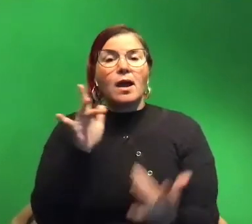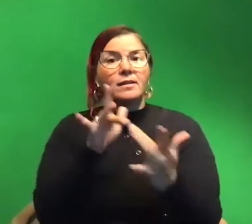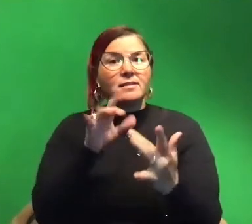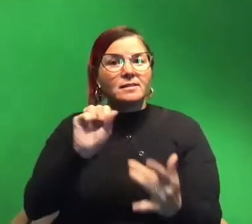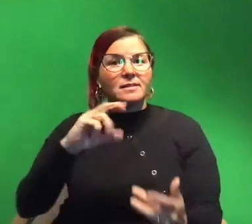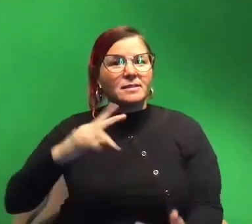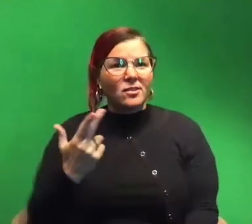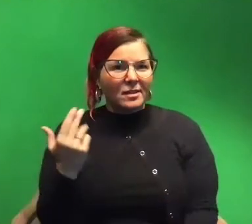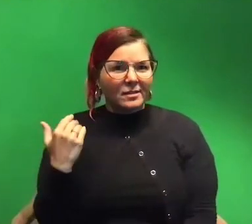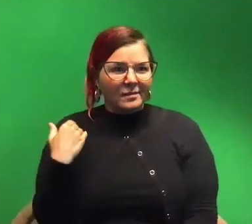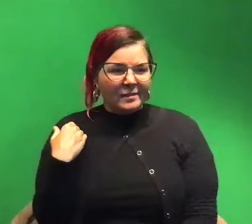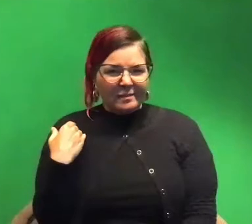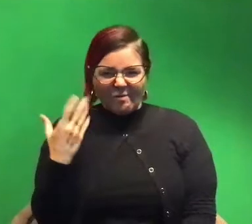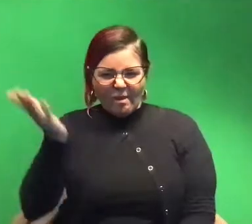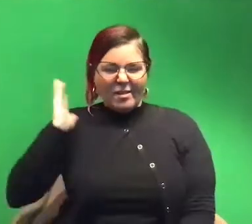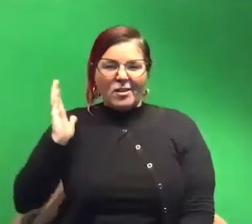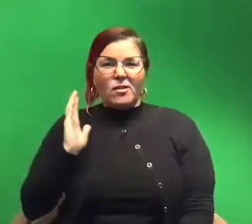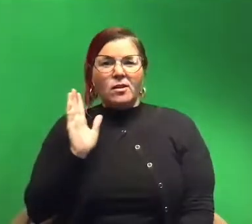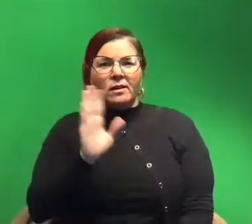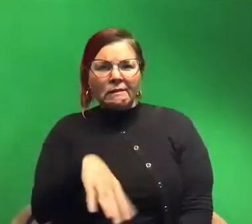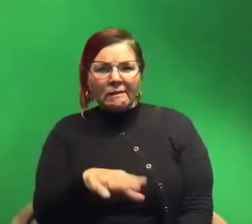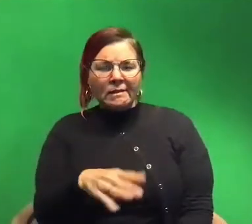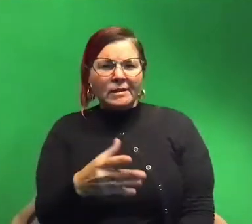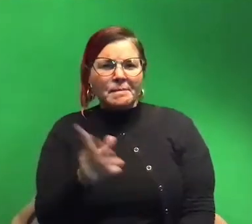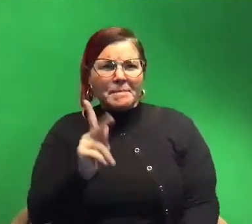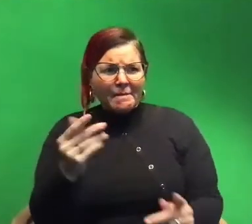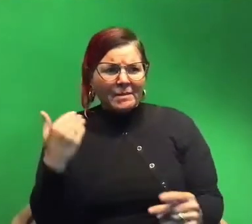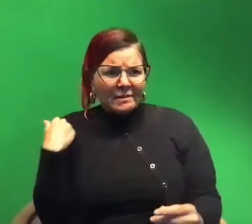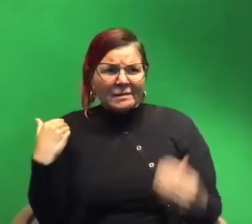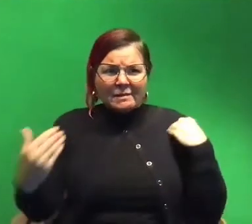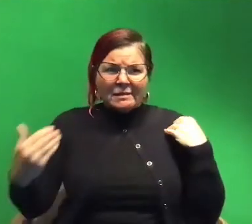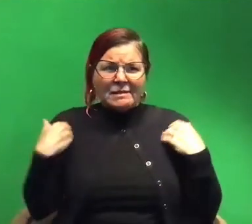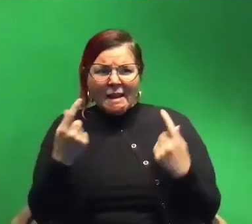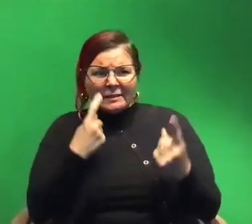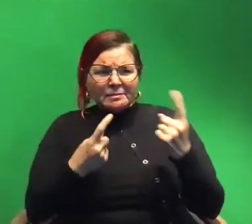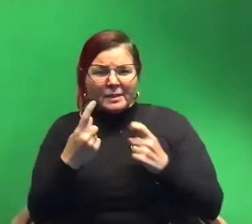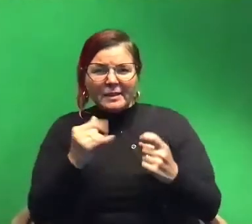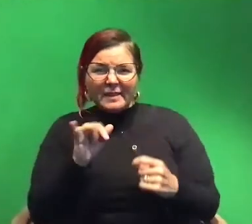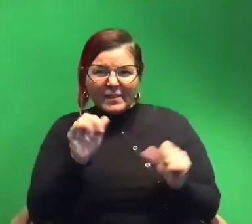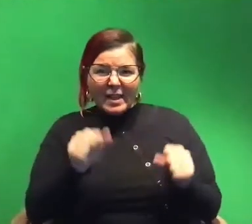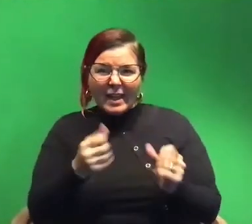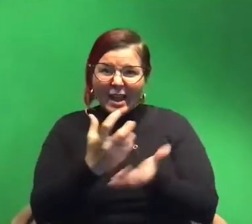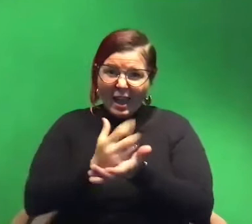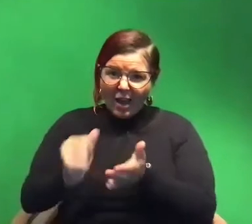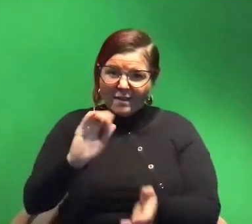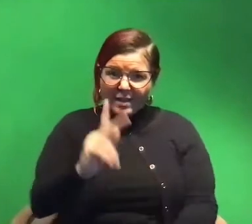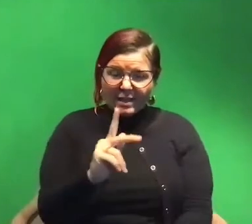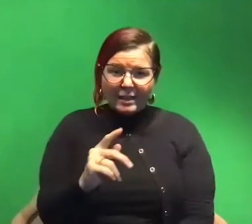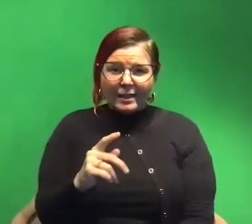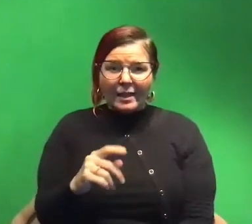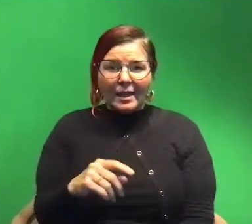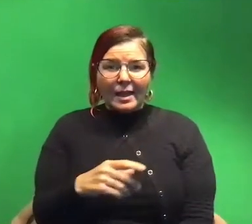a while ago and been like people keep asking me um if they can ever run out of ink and